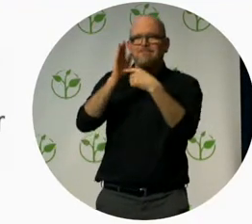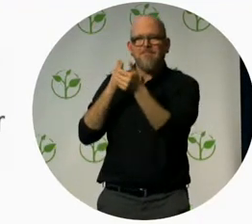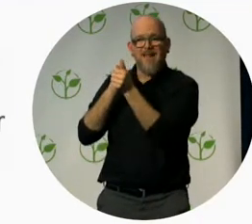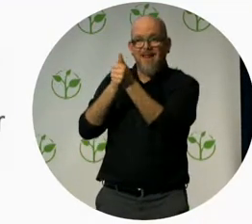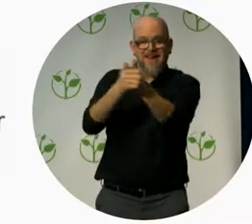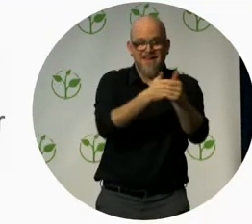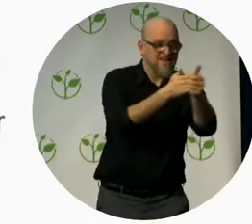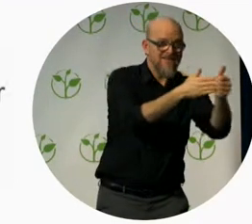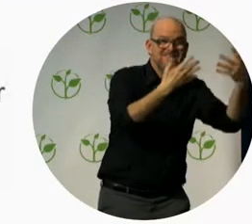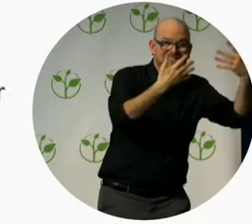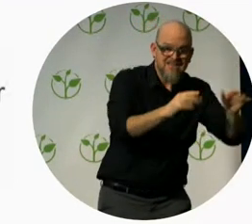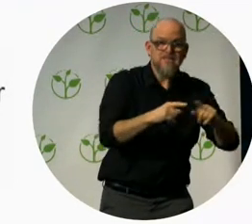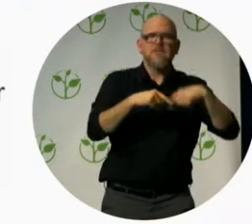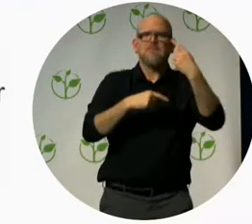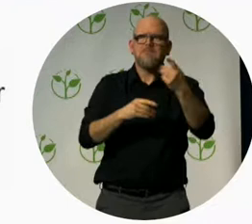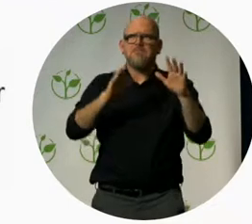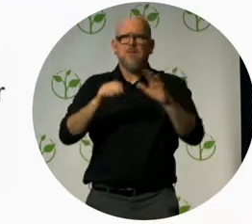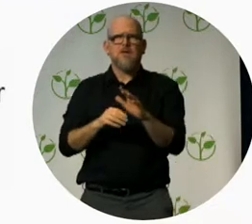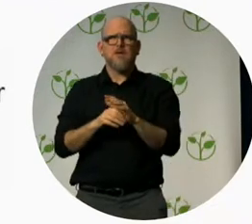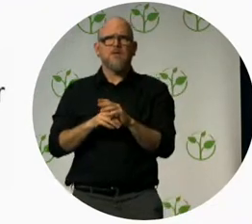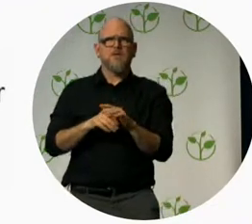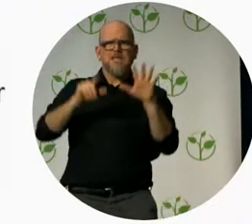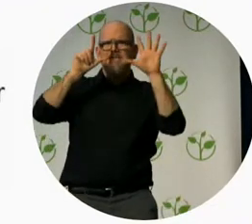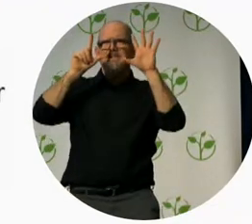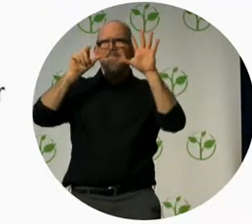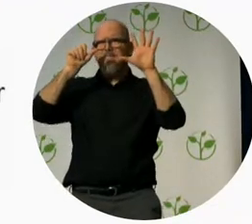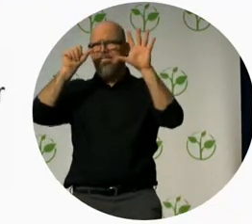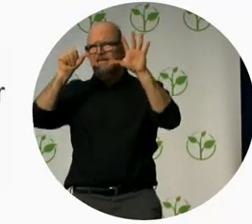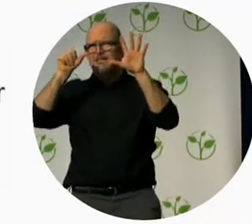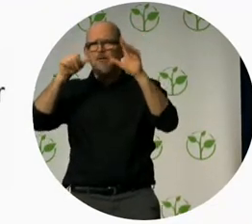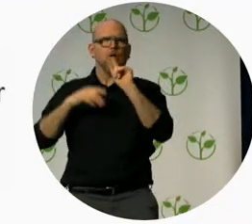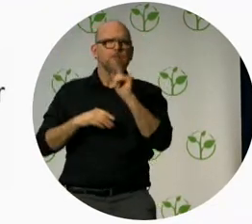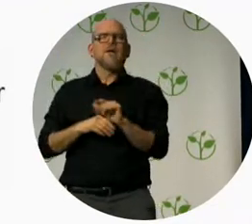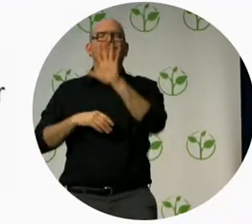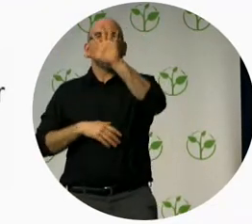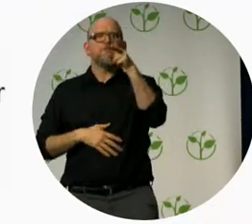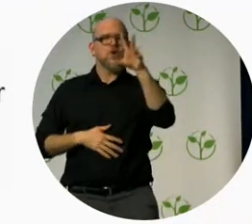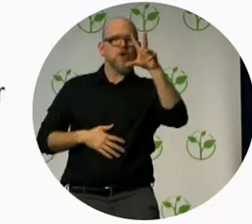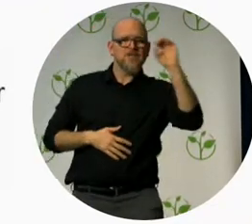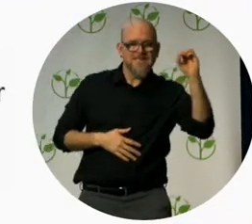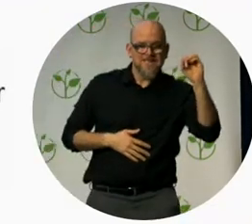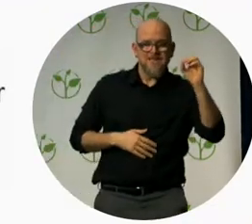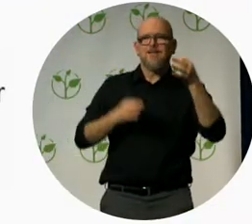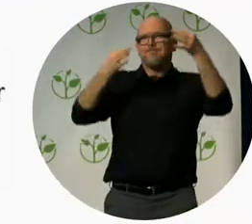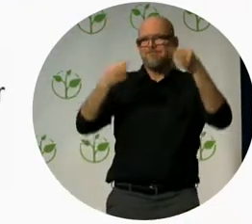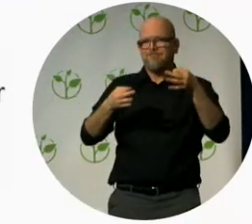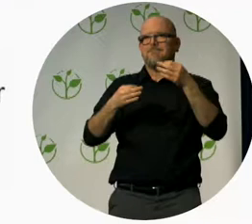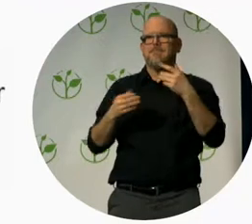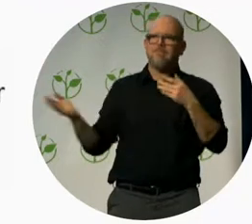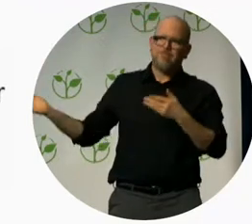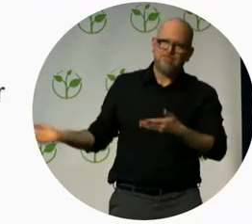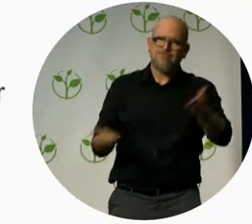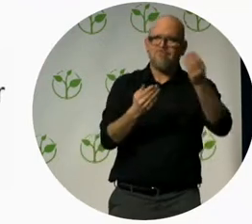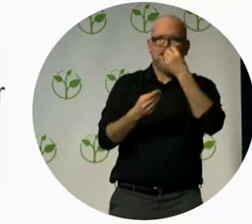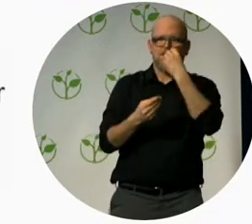as I promised you a great great end to our day so our first keynote speech is by Shelley London for the